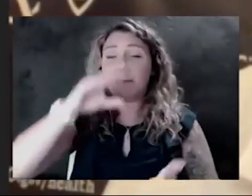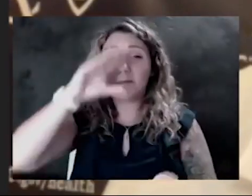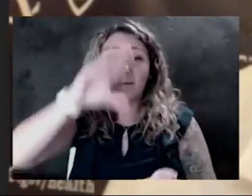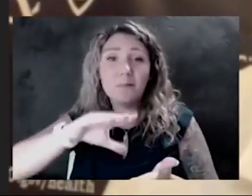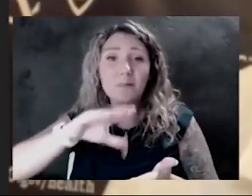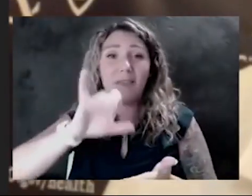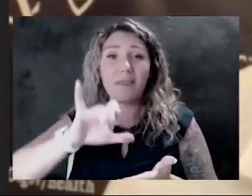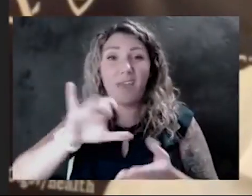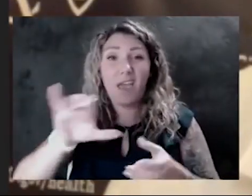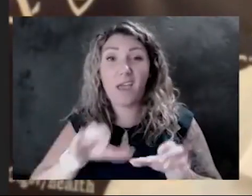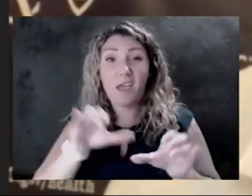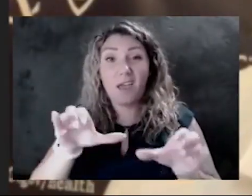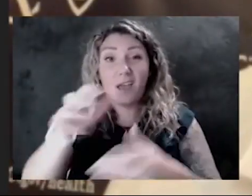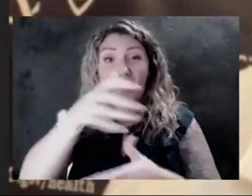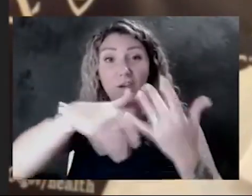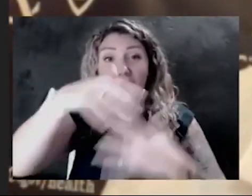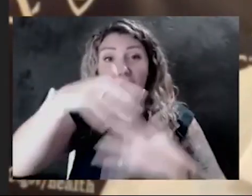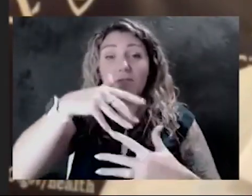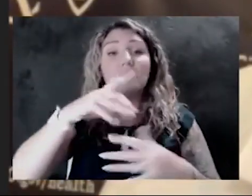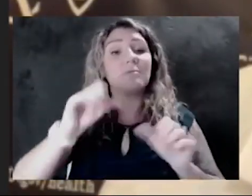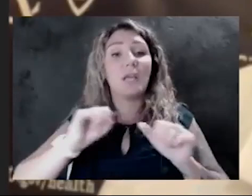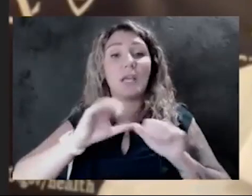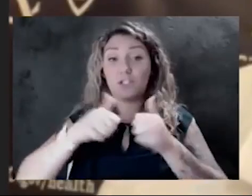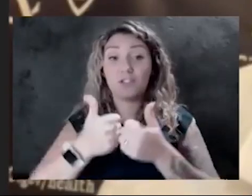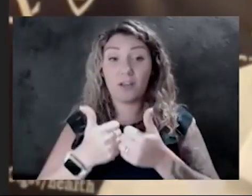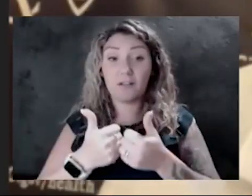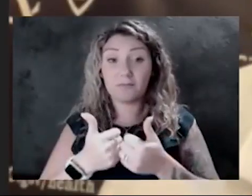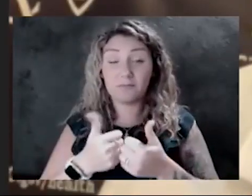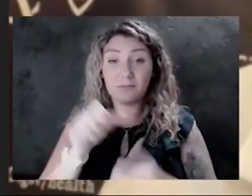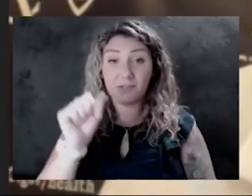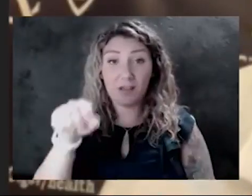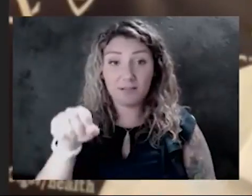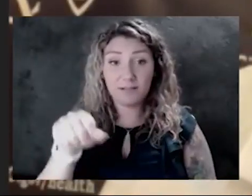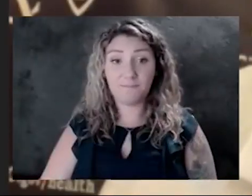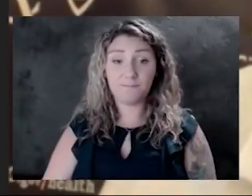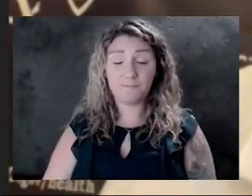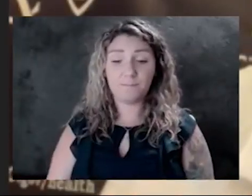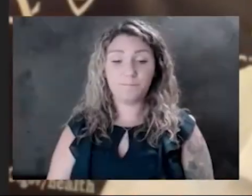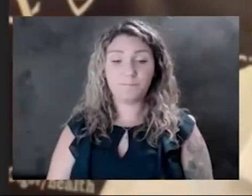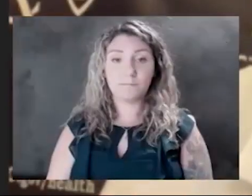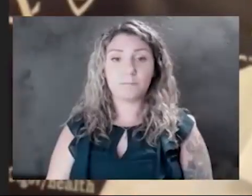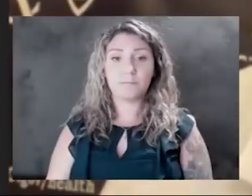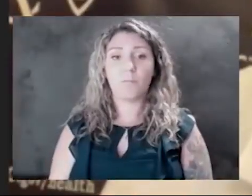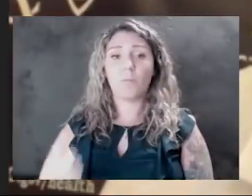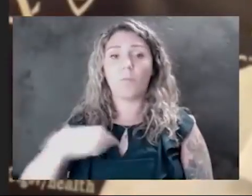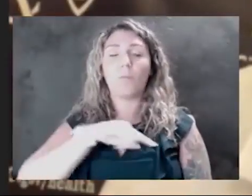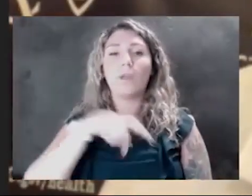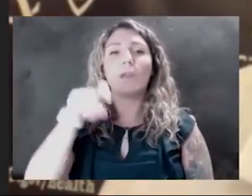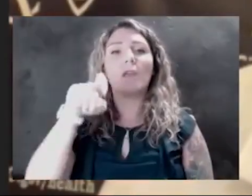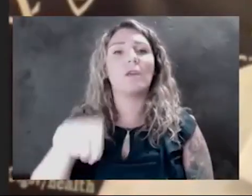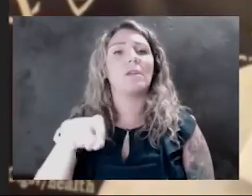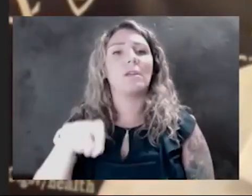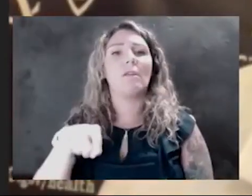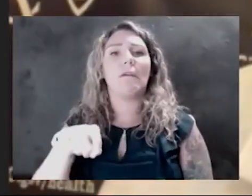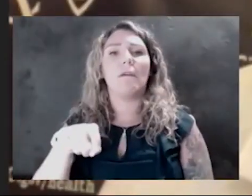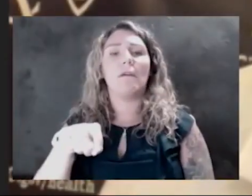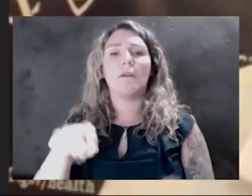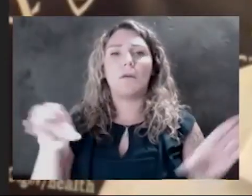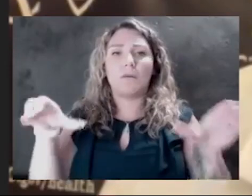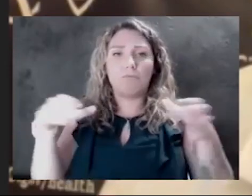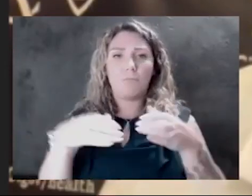can be very challenging. We need a core group of folks that are